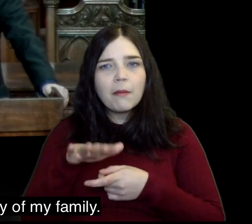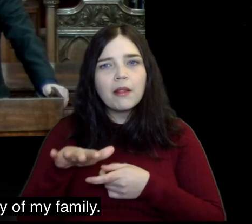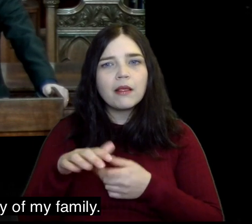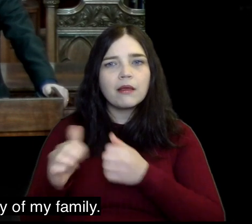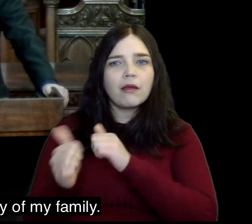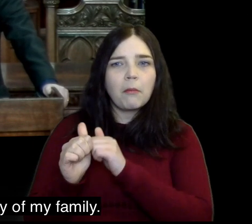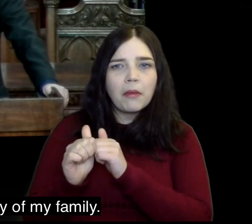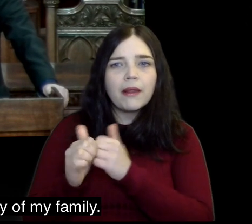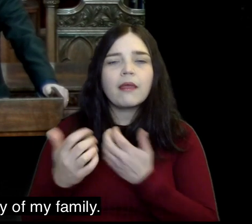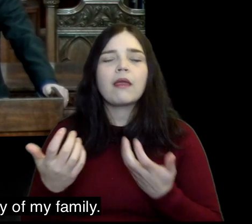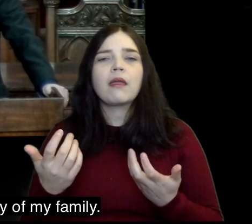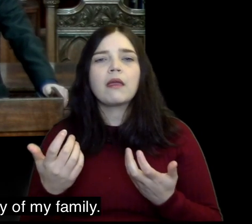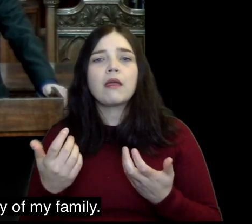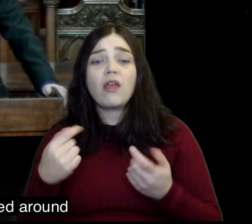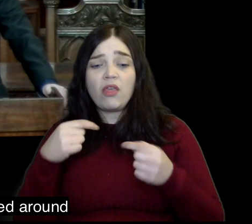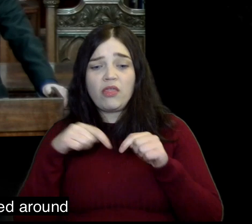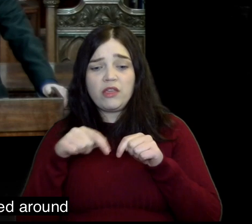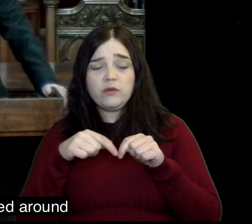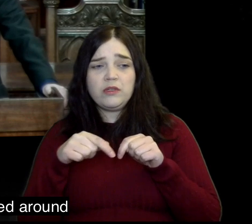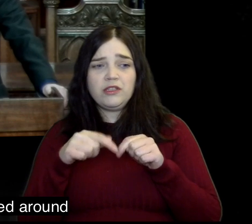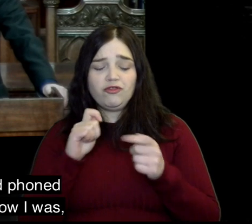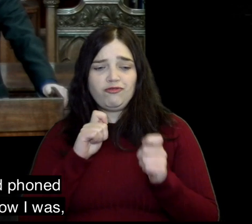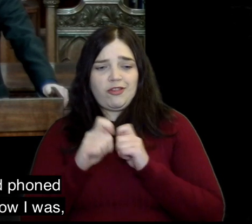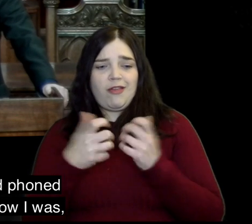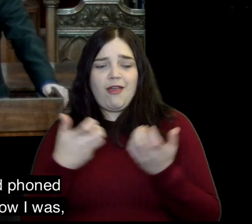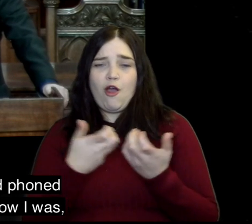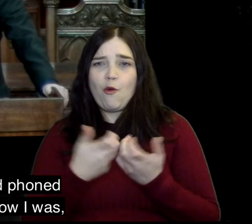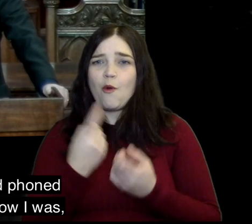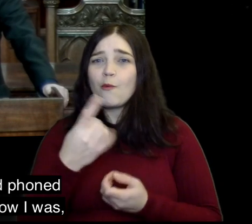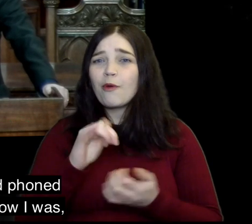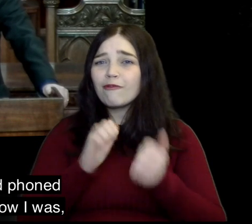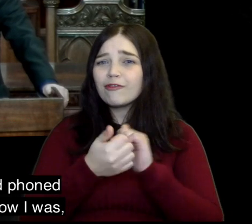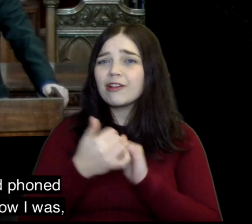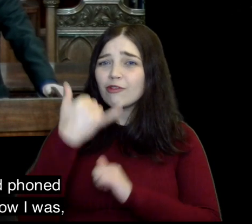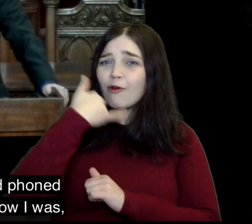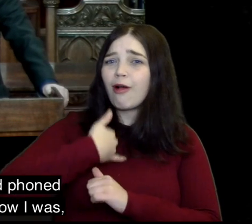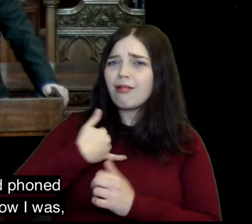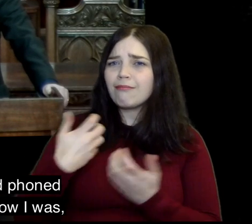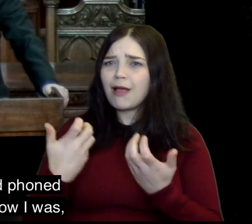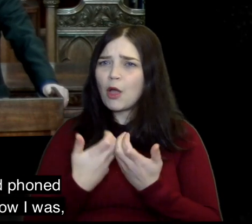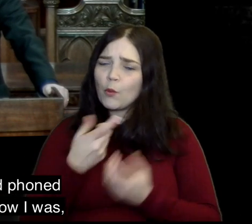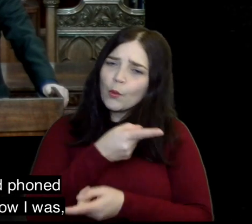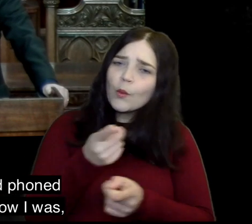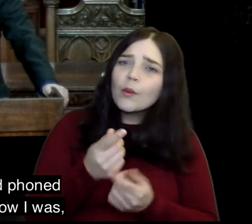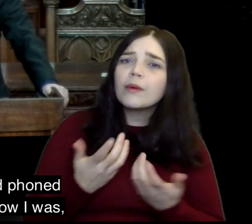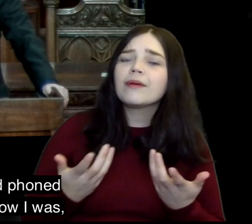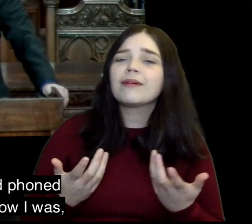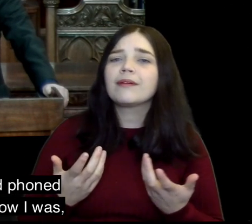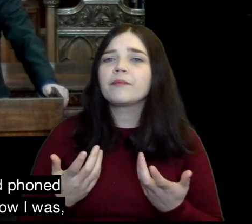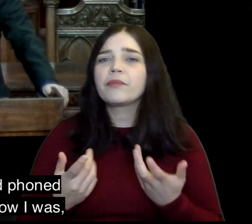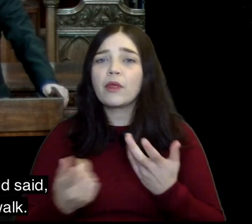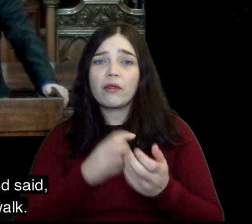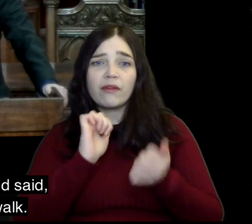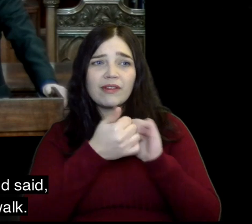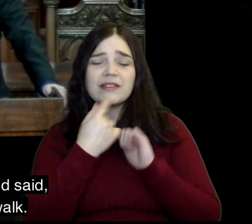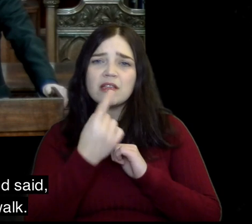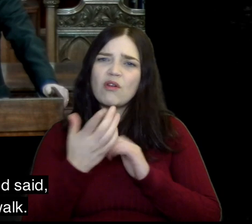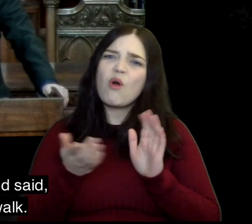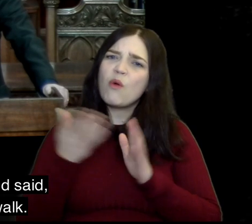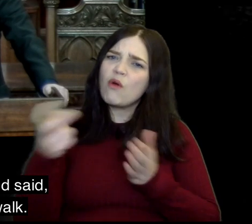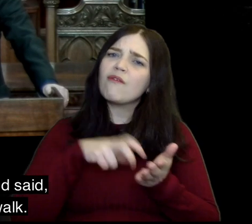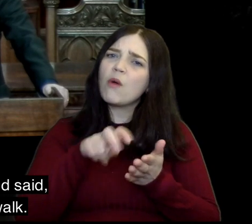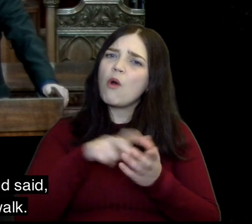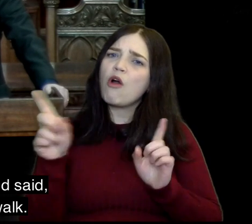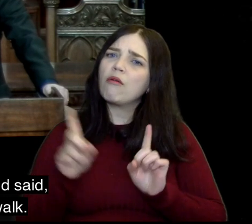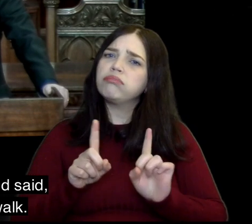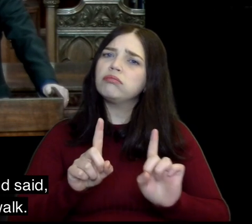I depend on the company of my family this week was turned round because one friend phoned me up just to see how I was